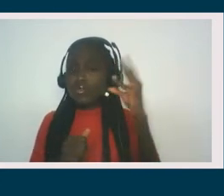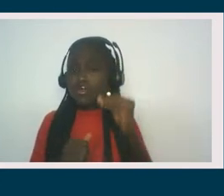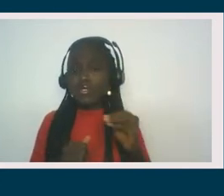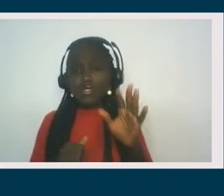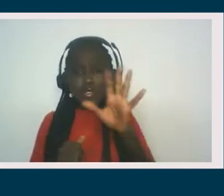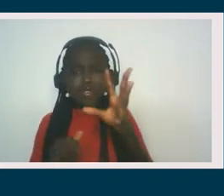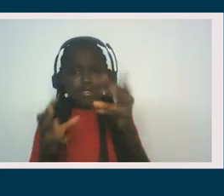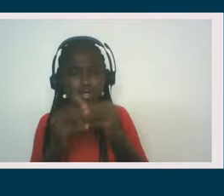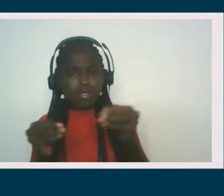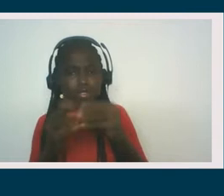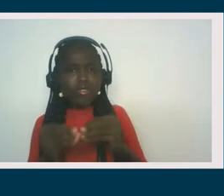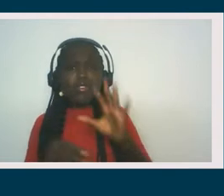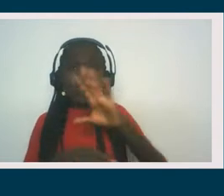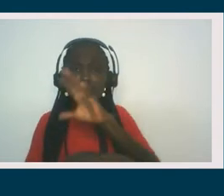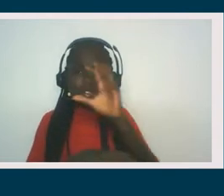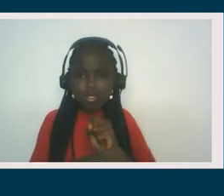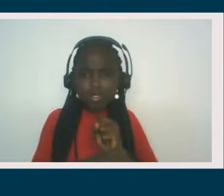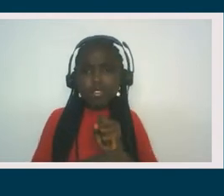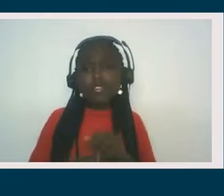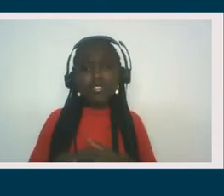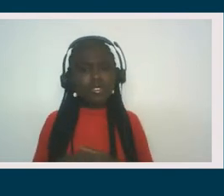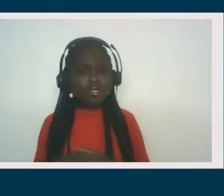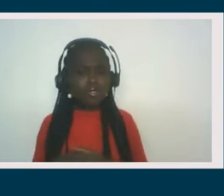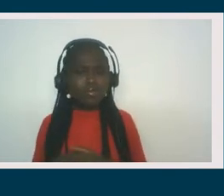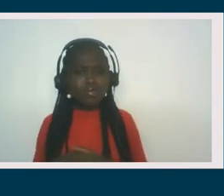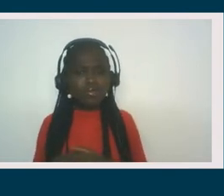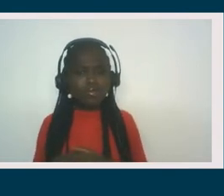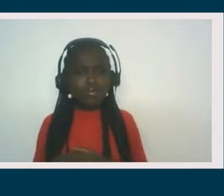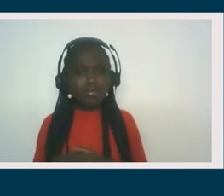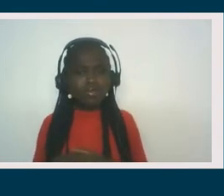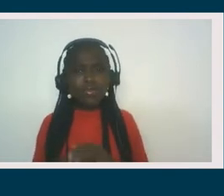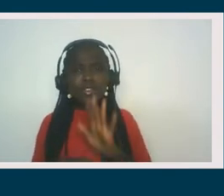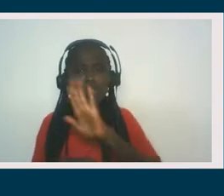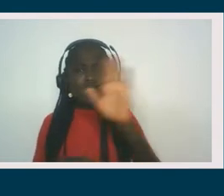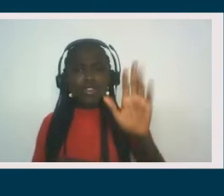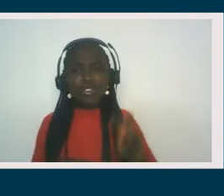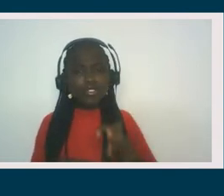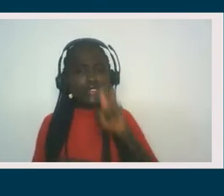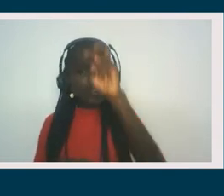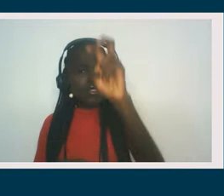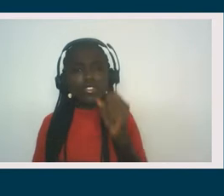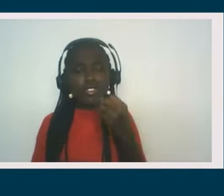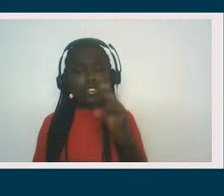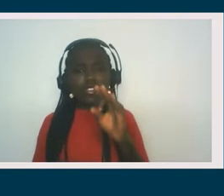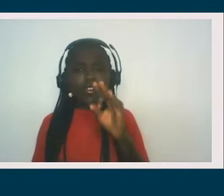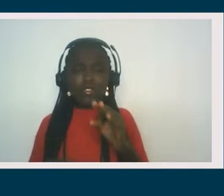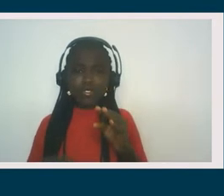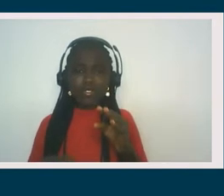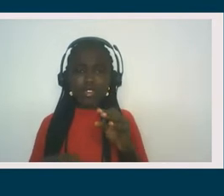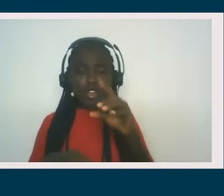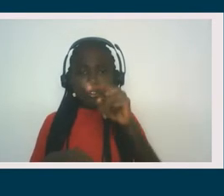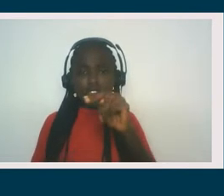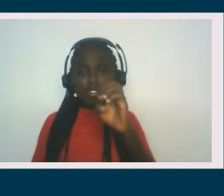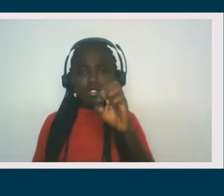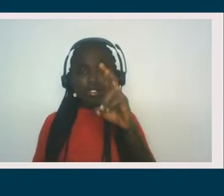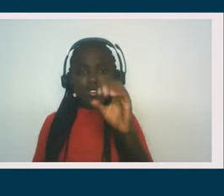your familiar culture, your Standing Ruxio tribe, and the journey of being neurodivergent in a world